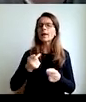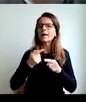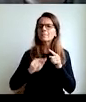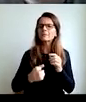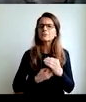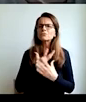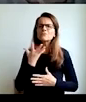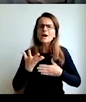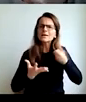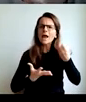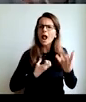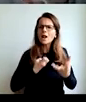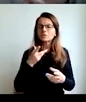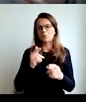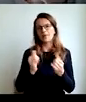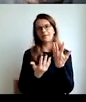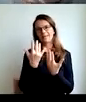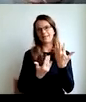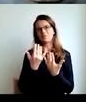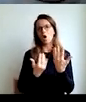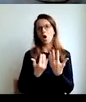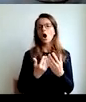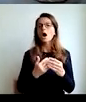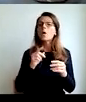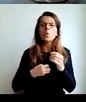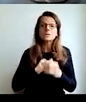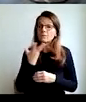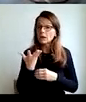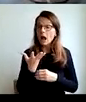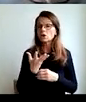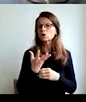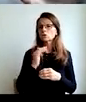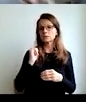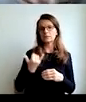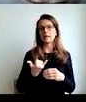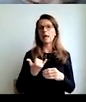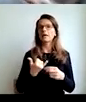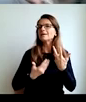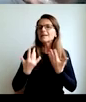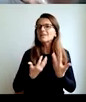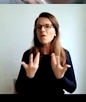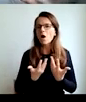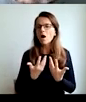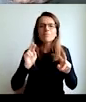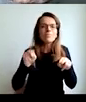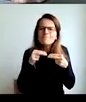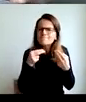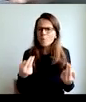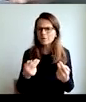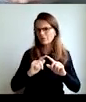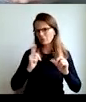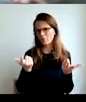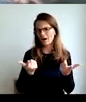we love doing is an element of creativity and playfulness. Creativity by itself is playfulness,